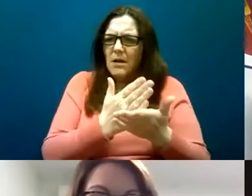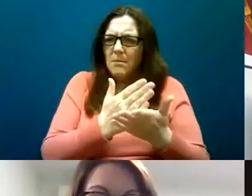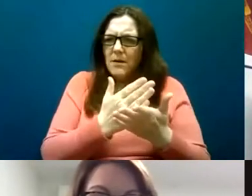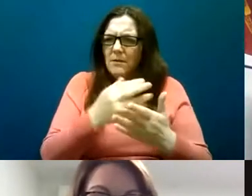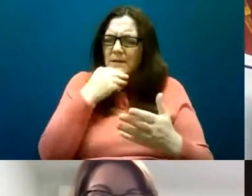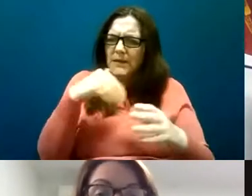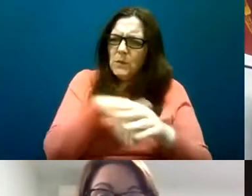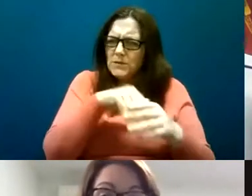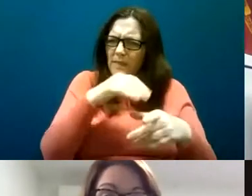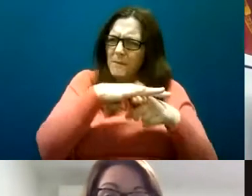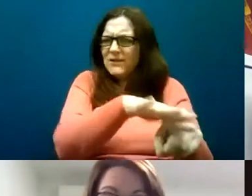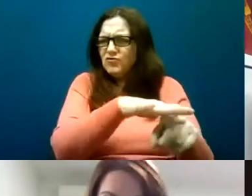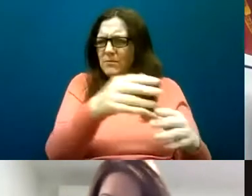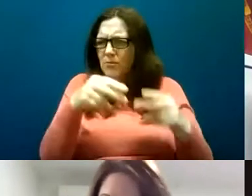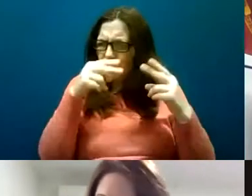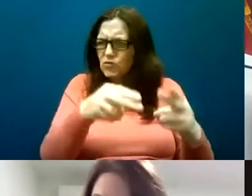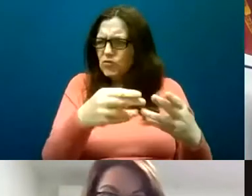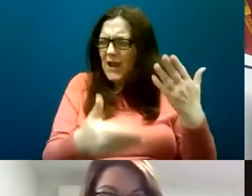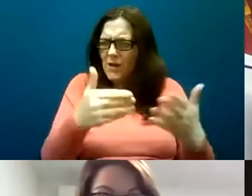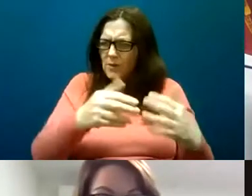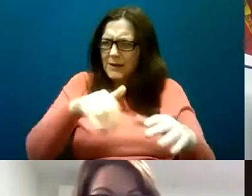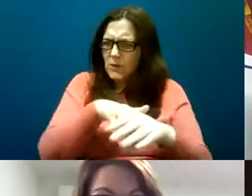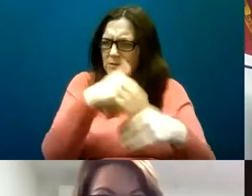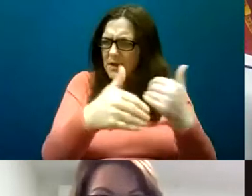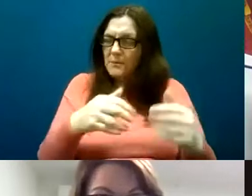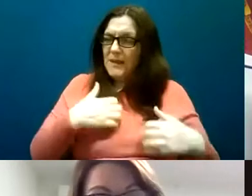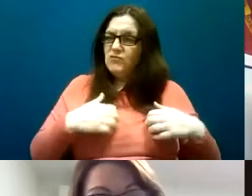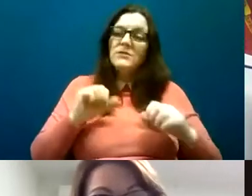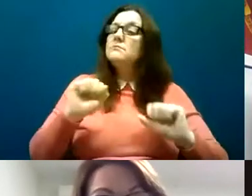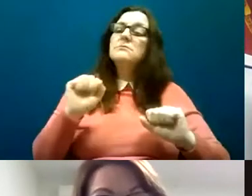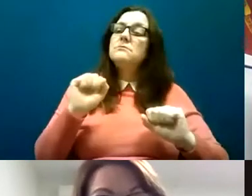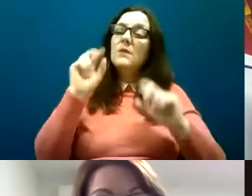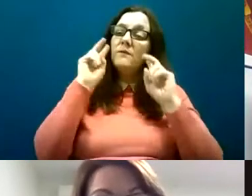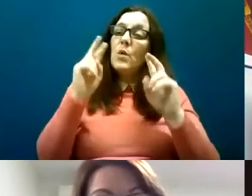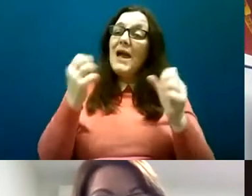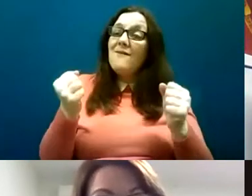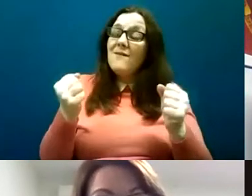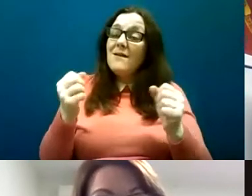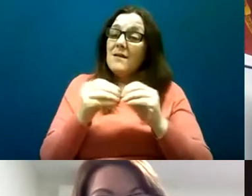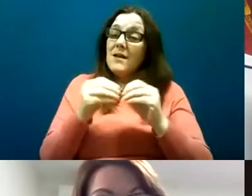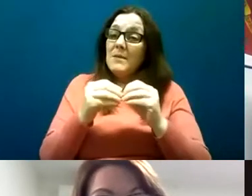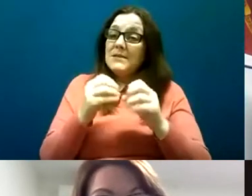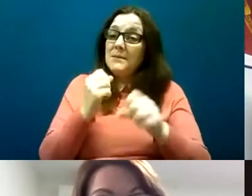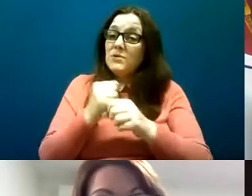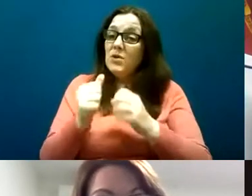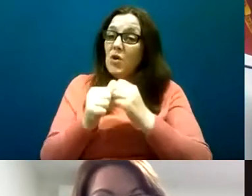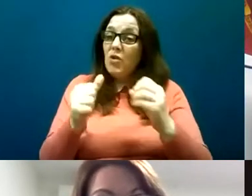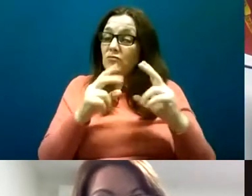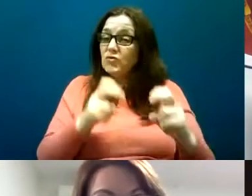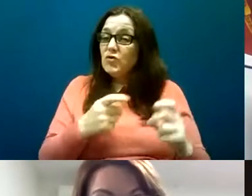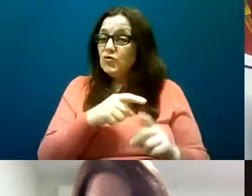maybe Marianne do you want to go first just interested to hear your views on that and if you have any comment on the other study as well I'd be interested to hear that